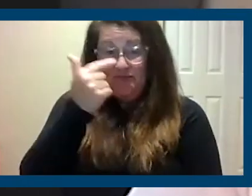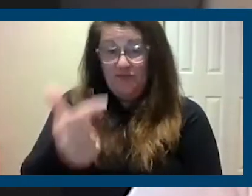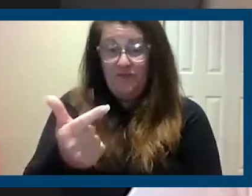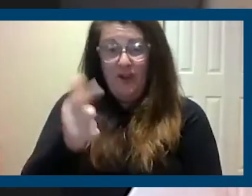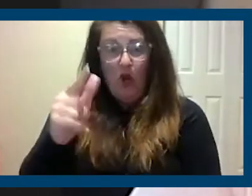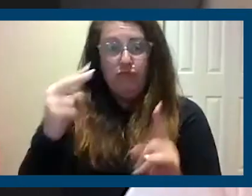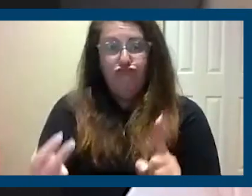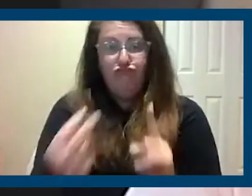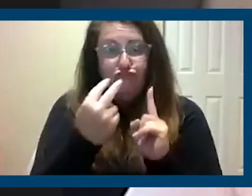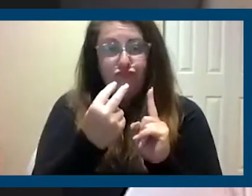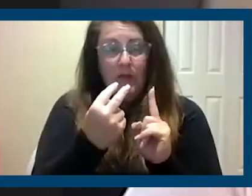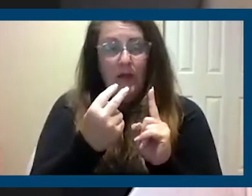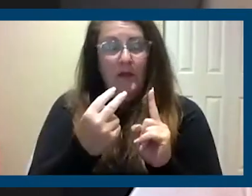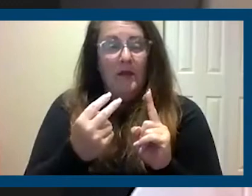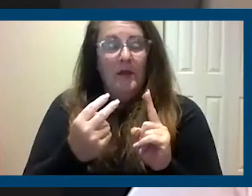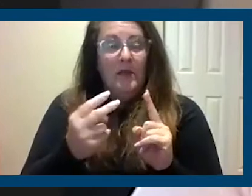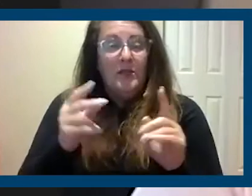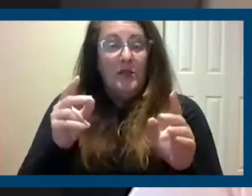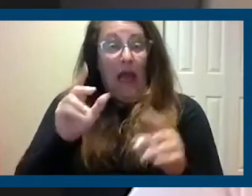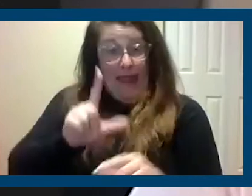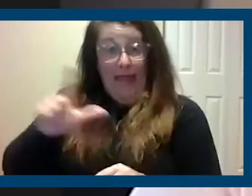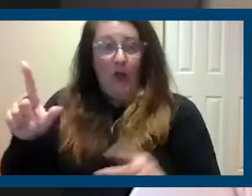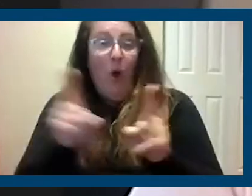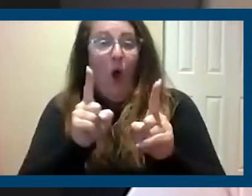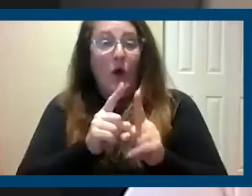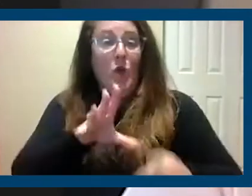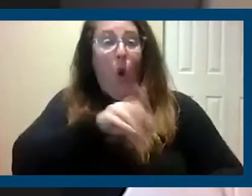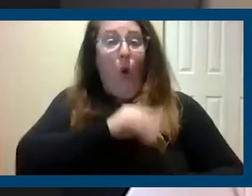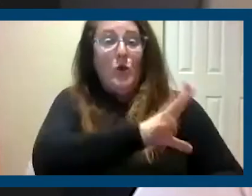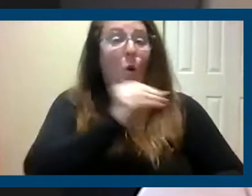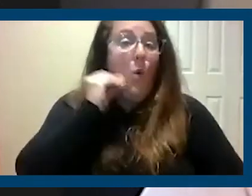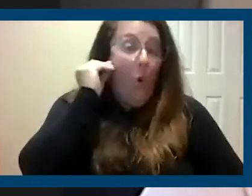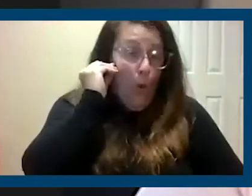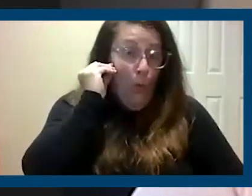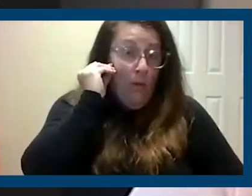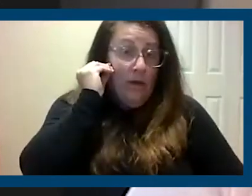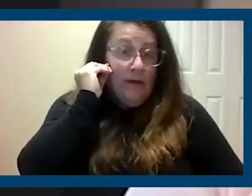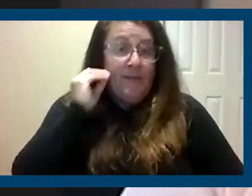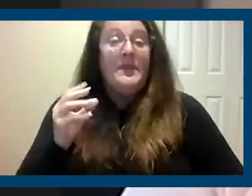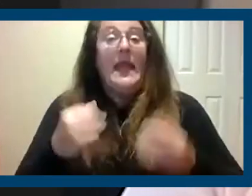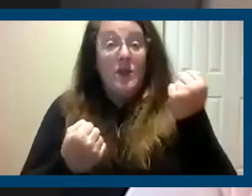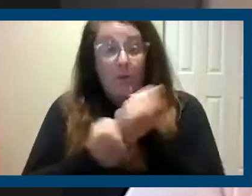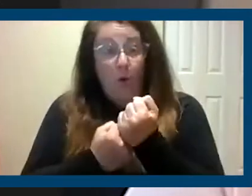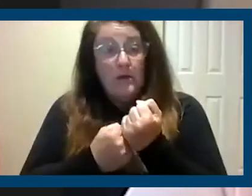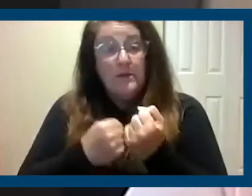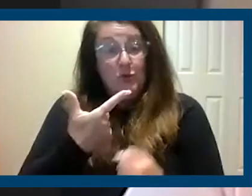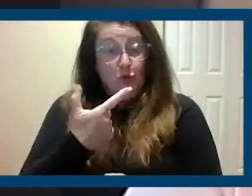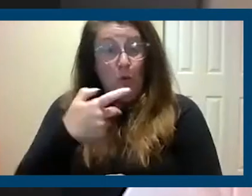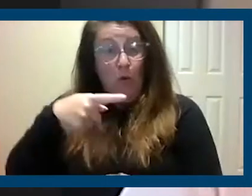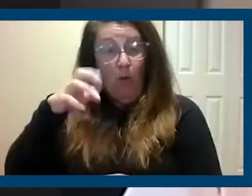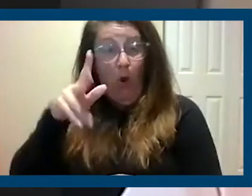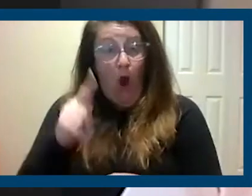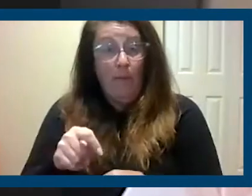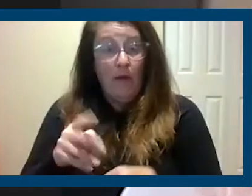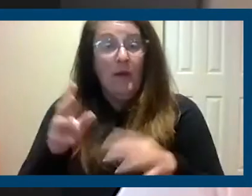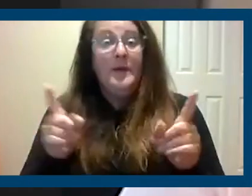perspective at both the homeowner and a landlord and somebody who is supporting Proposition 21, but also to see like